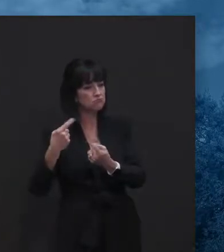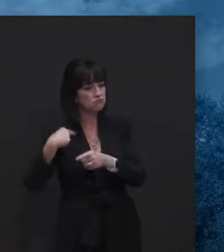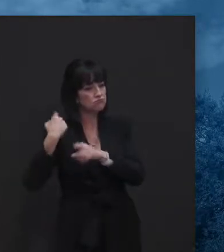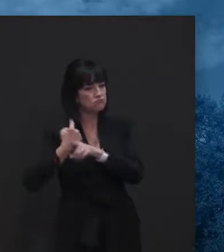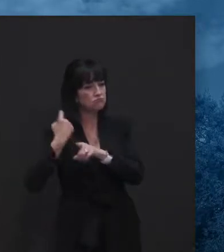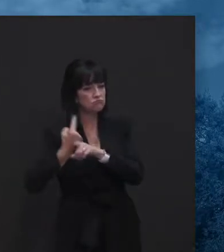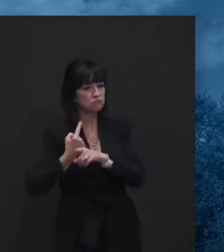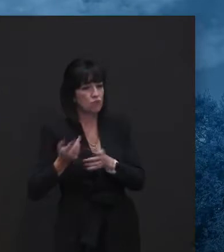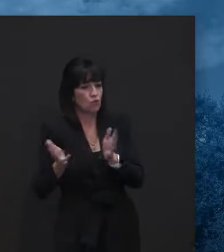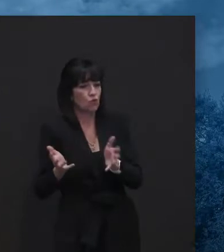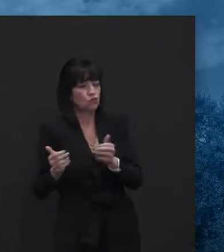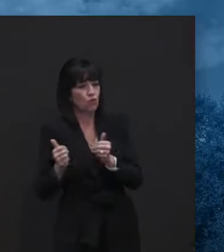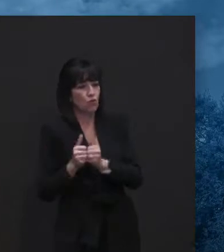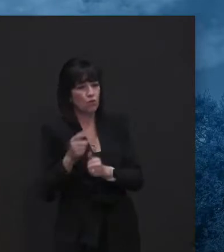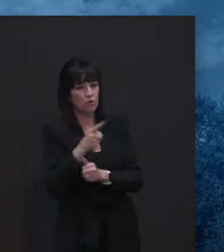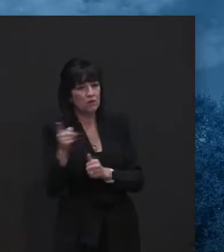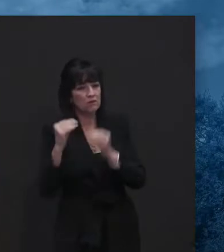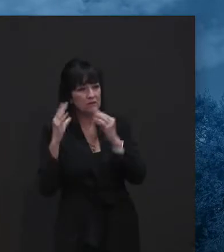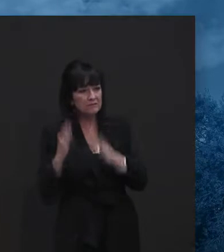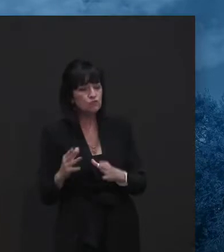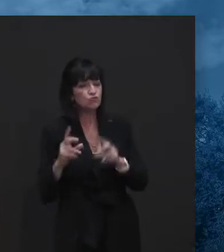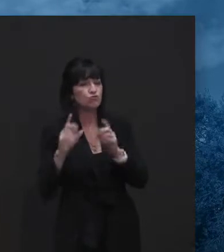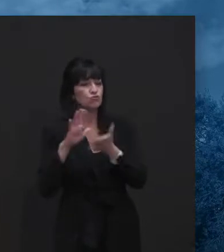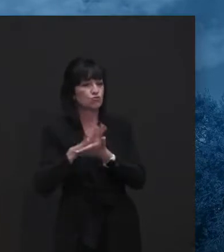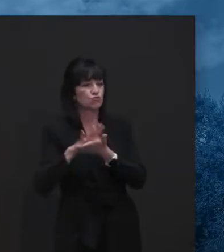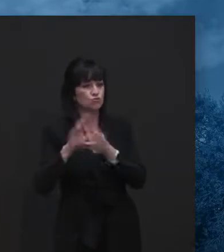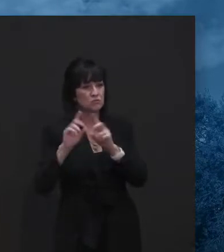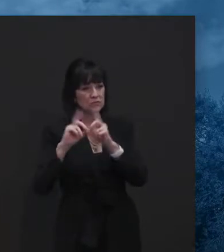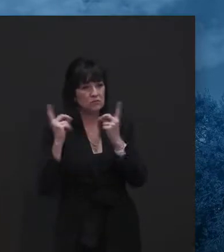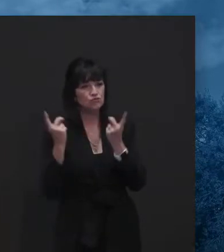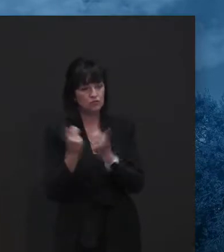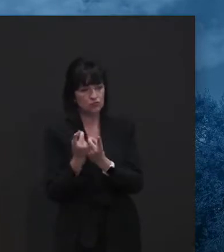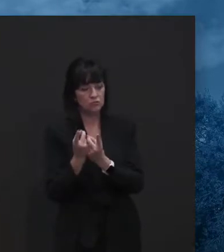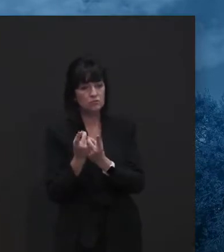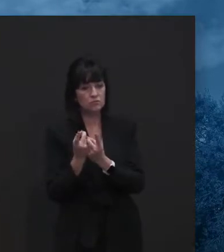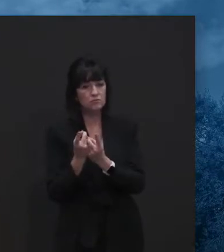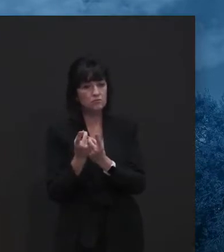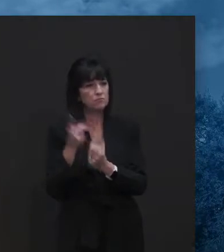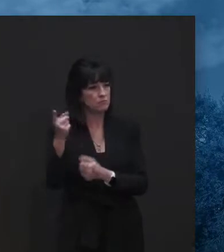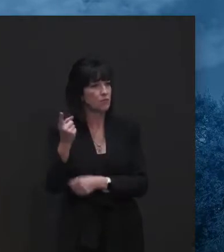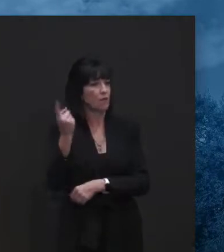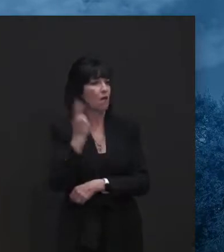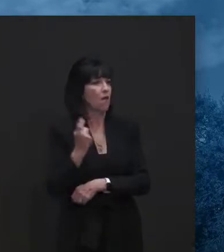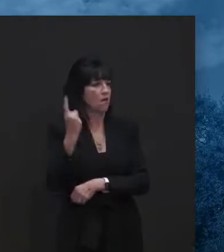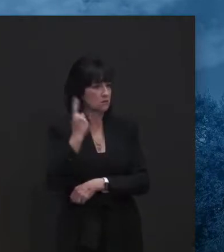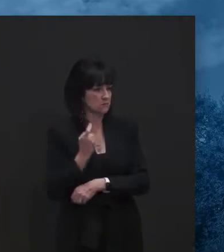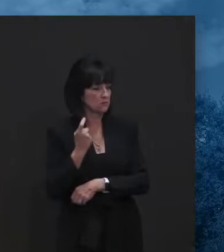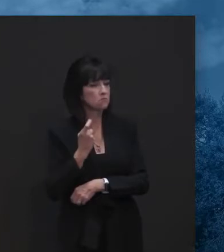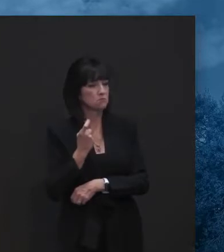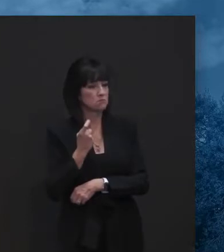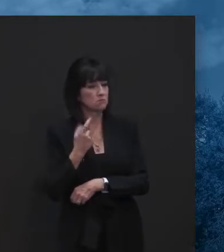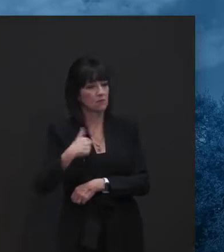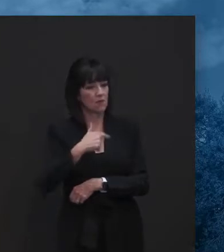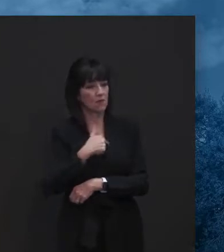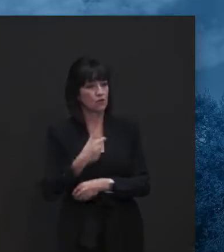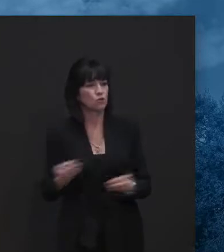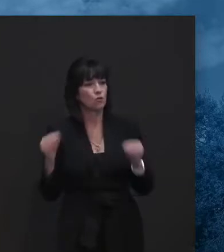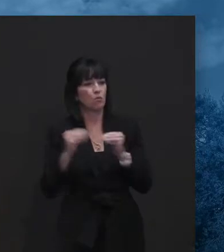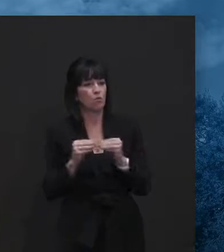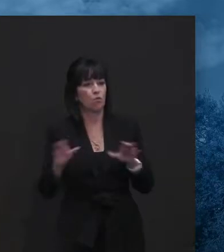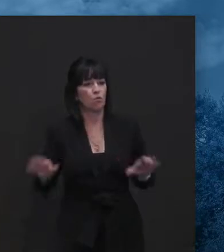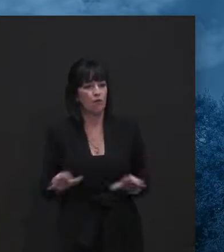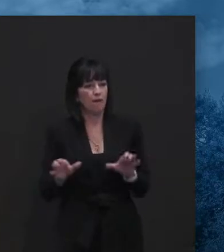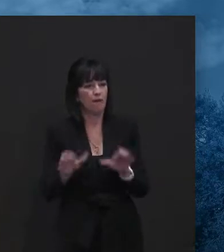individual districts. And this was one of the things that, uh, they've been asking us to, to be more, more actively